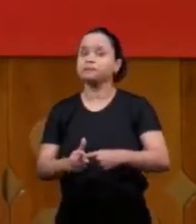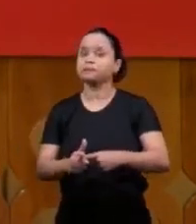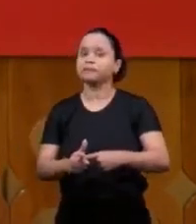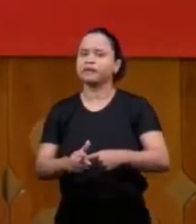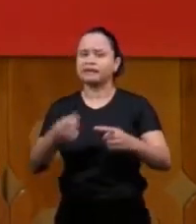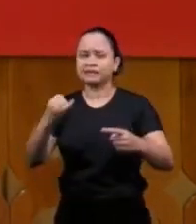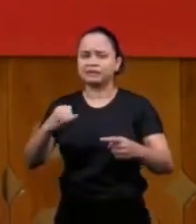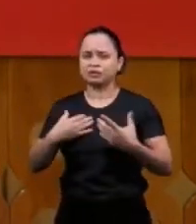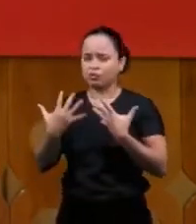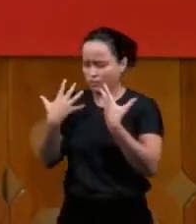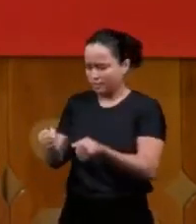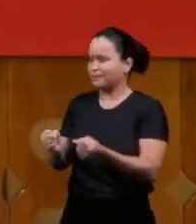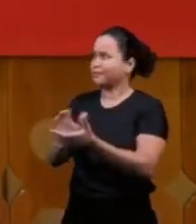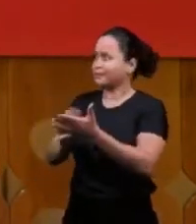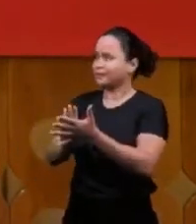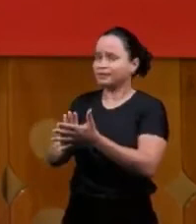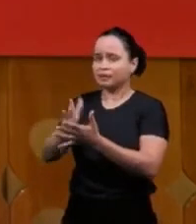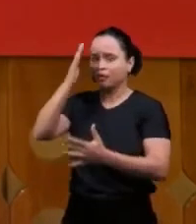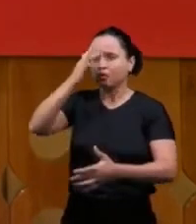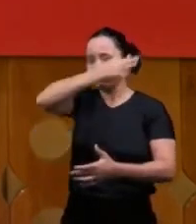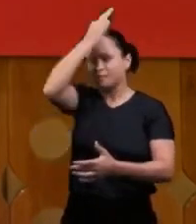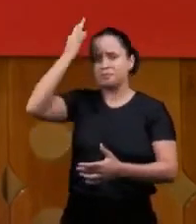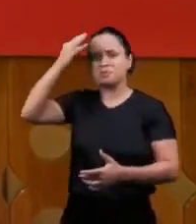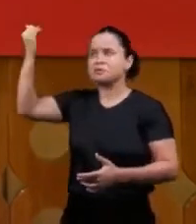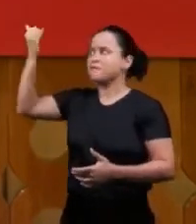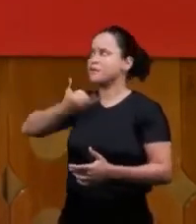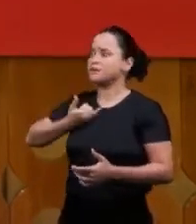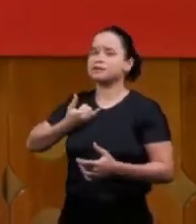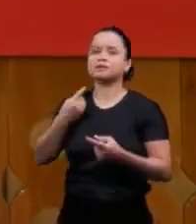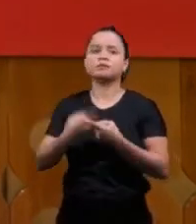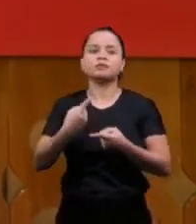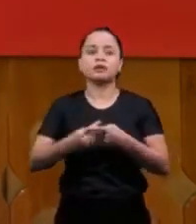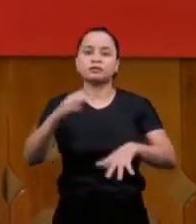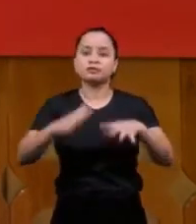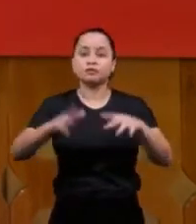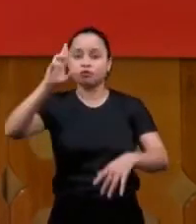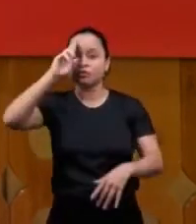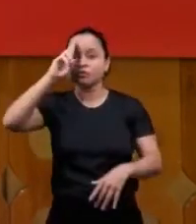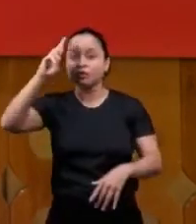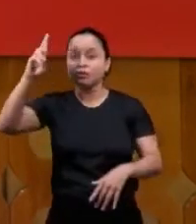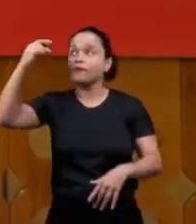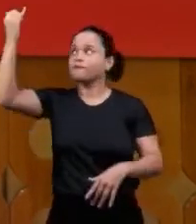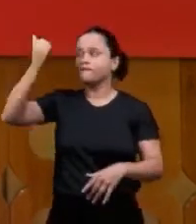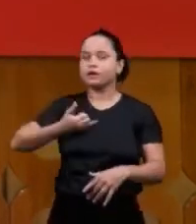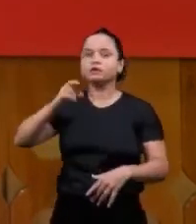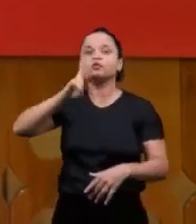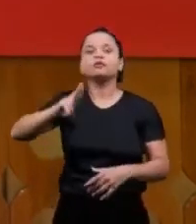to correct me or listen to the Holy Spirit because sometimes the Lord uses the sheep to show us this